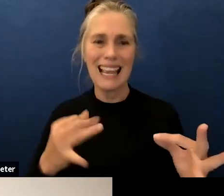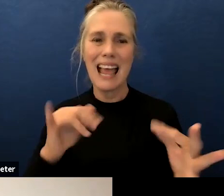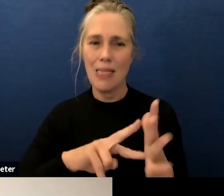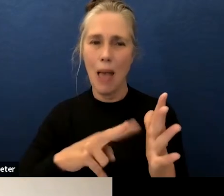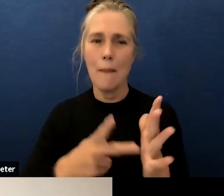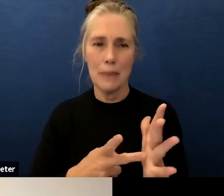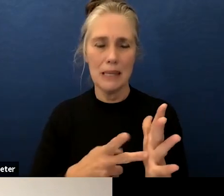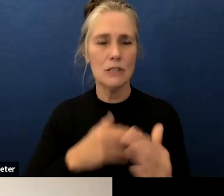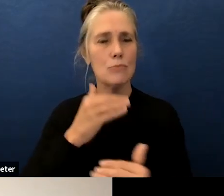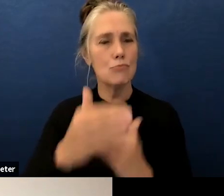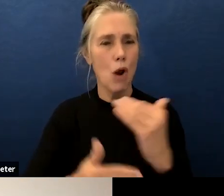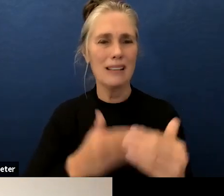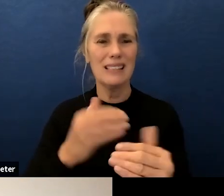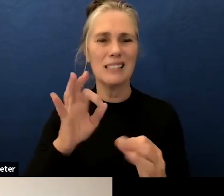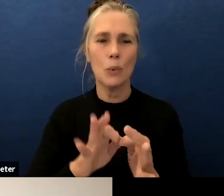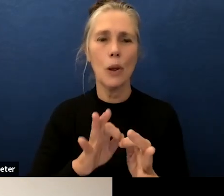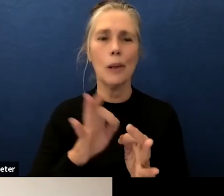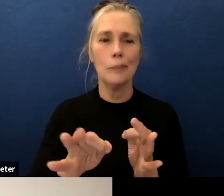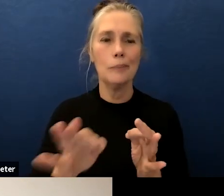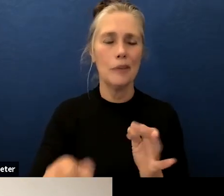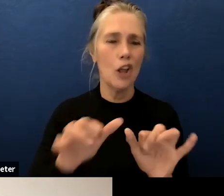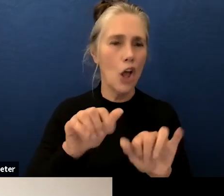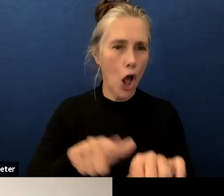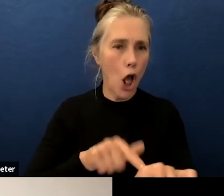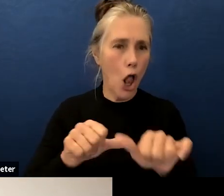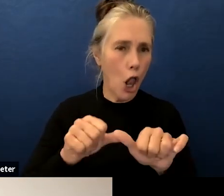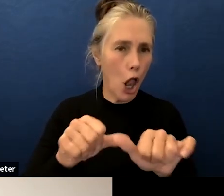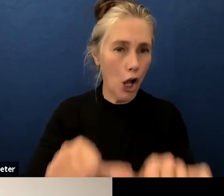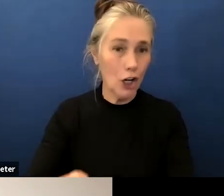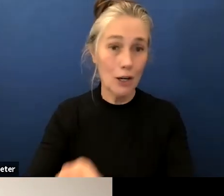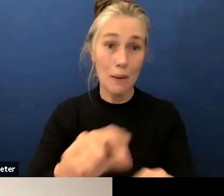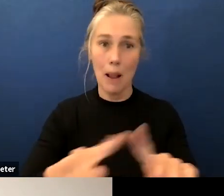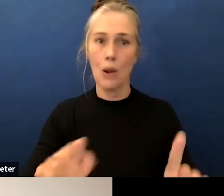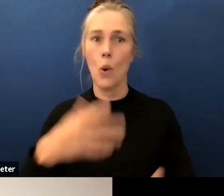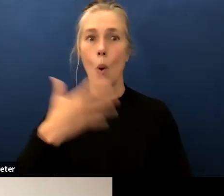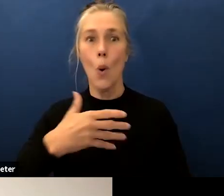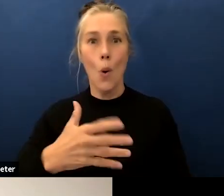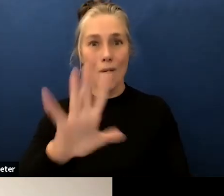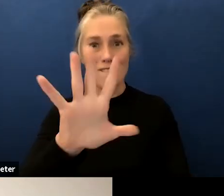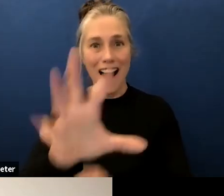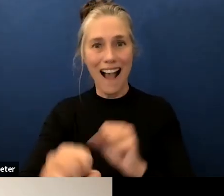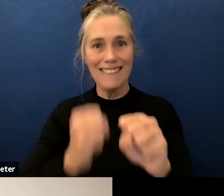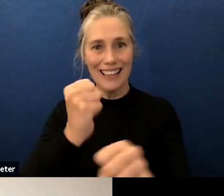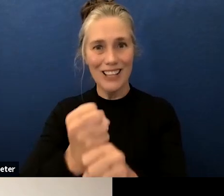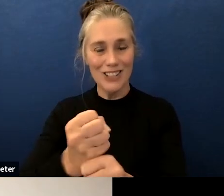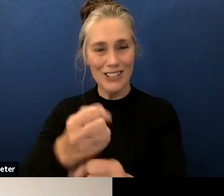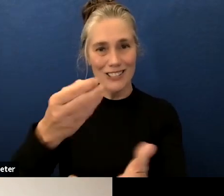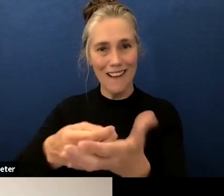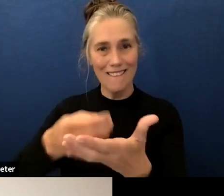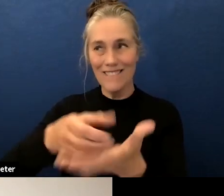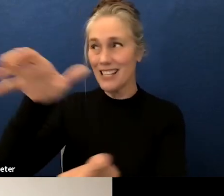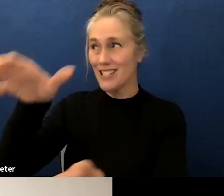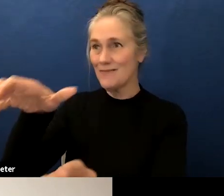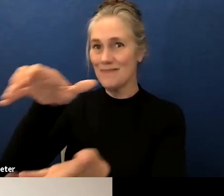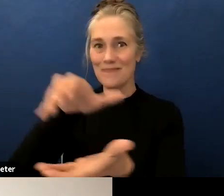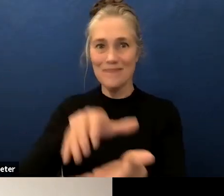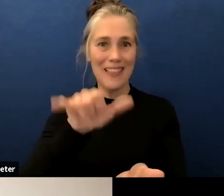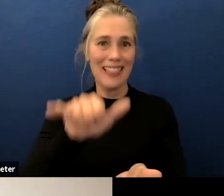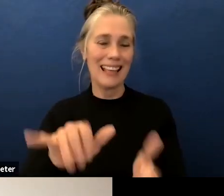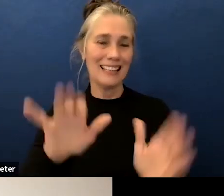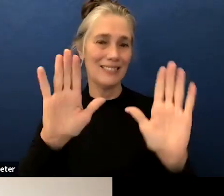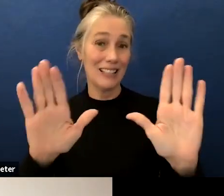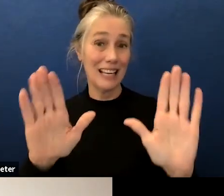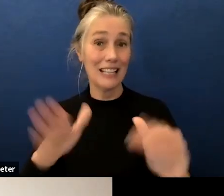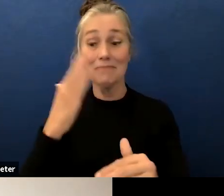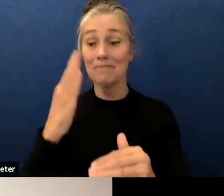again it's five years of funding source which is fantastic so that's all i have for